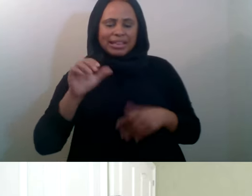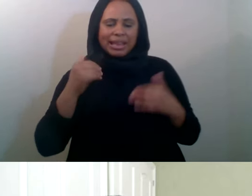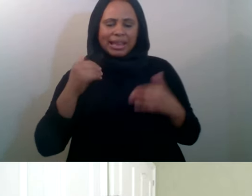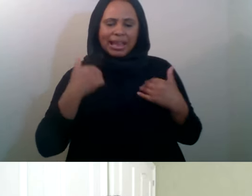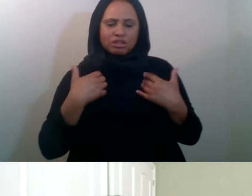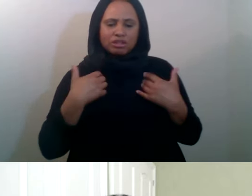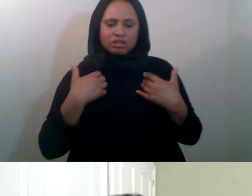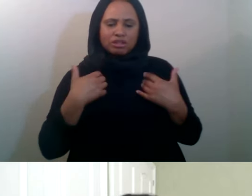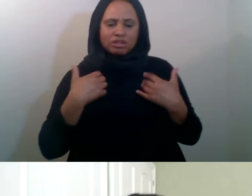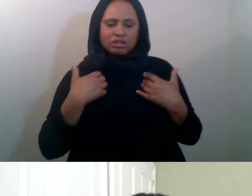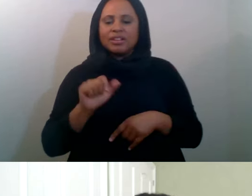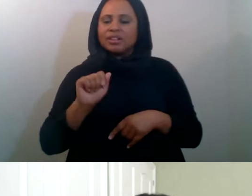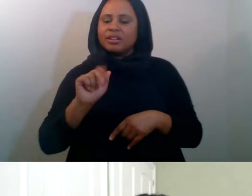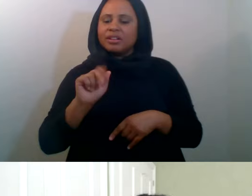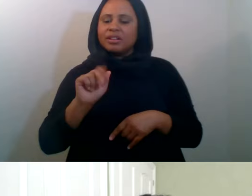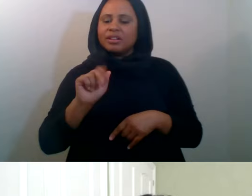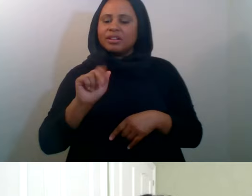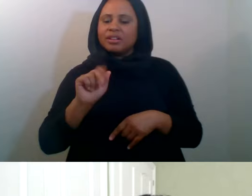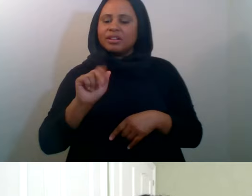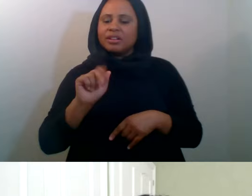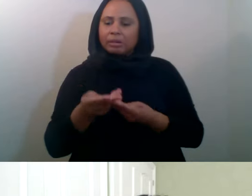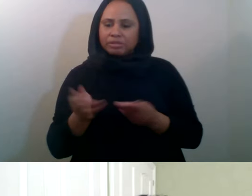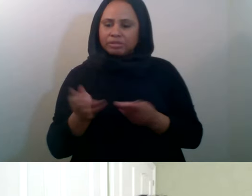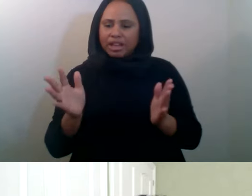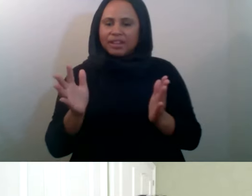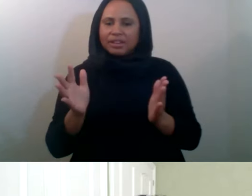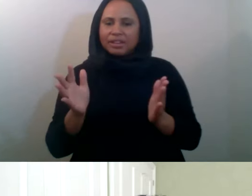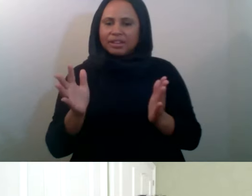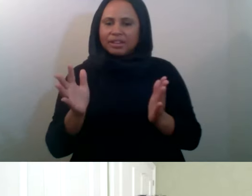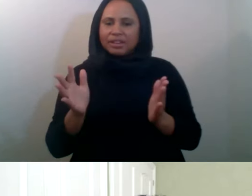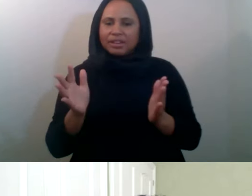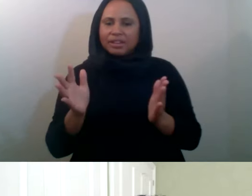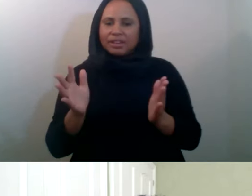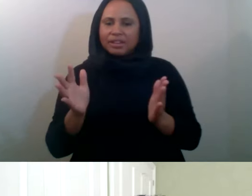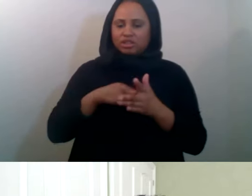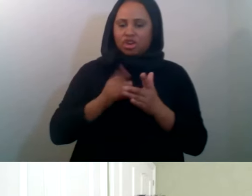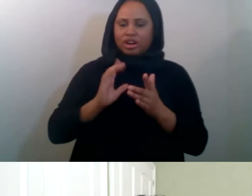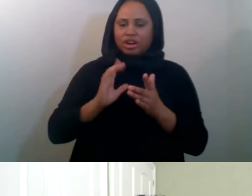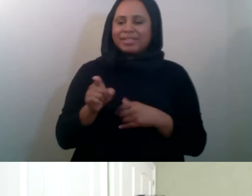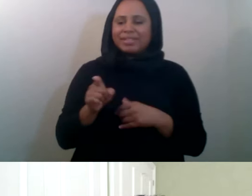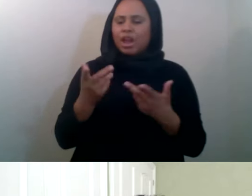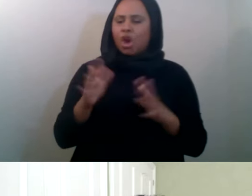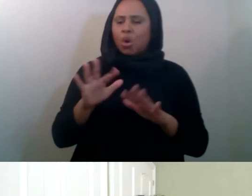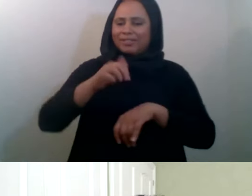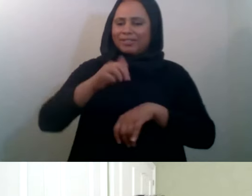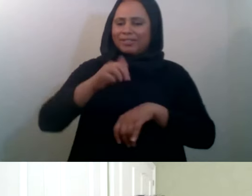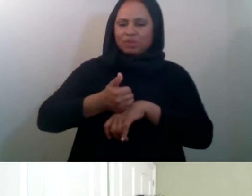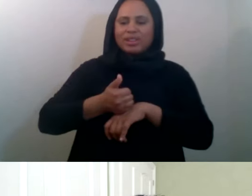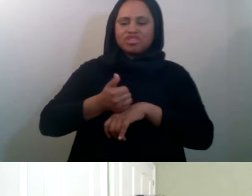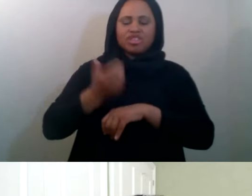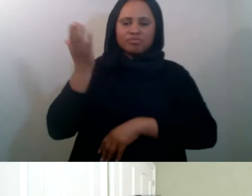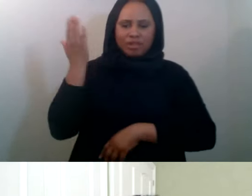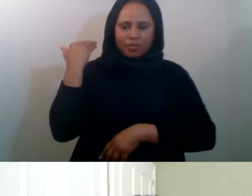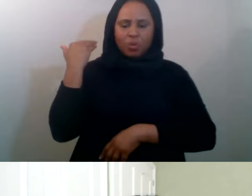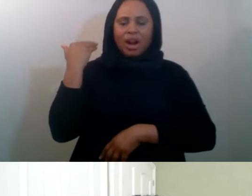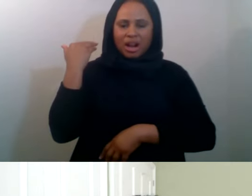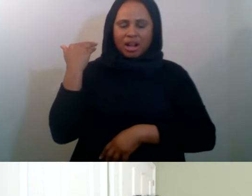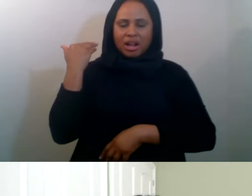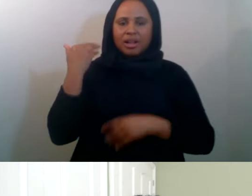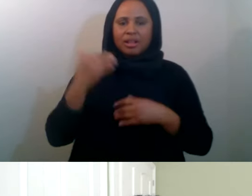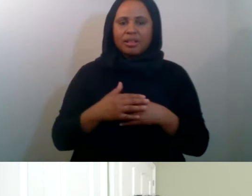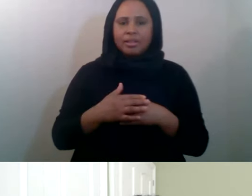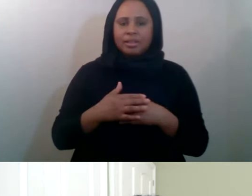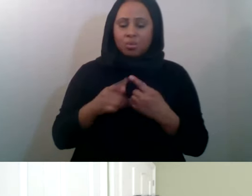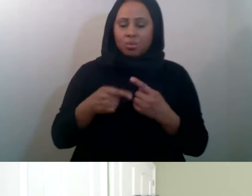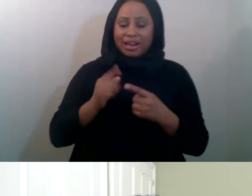way before our group came on board. So they had already a foundation laid out. When our kind of younger